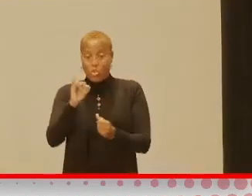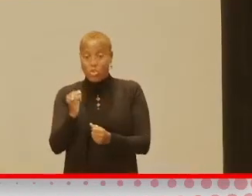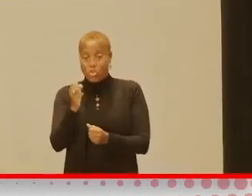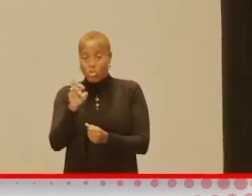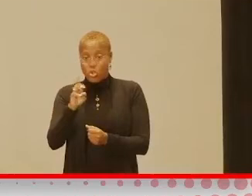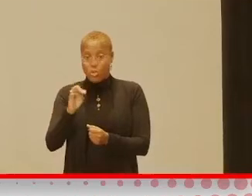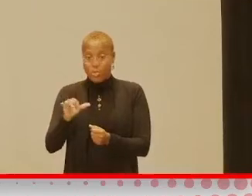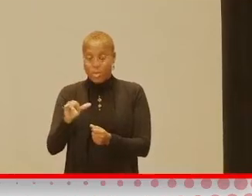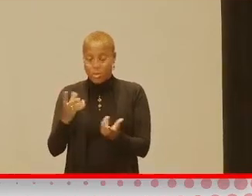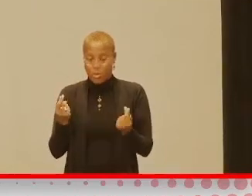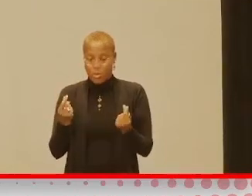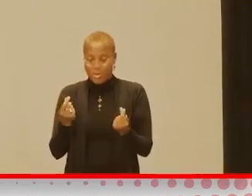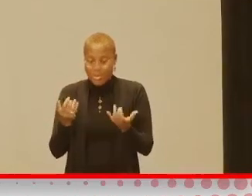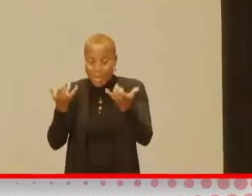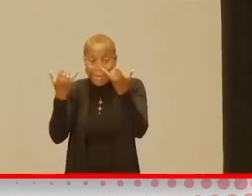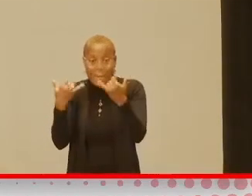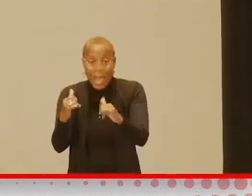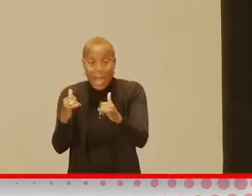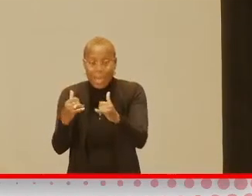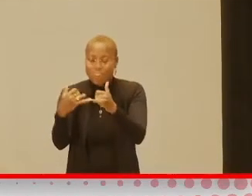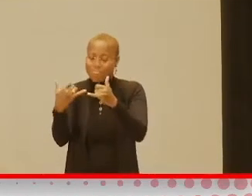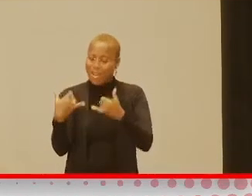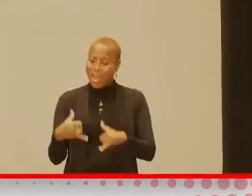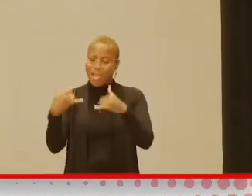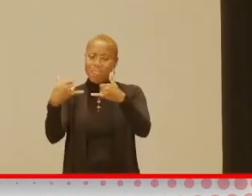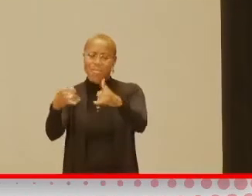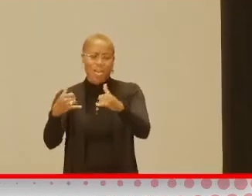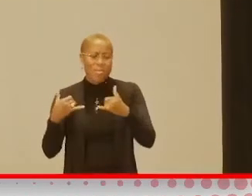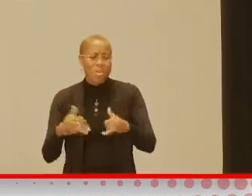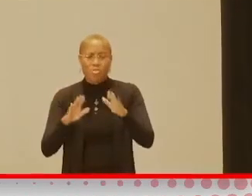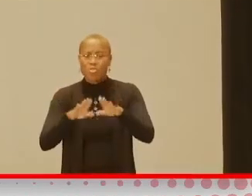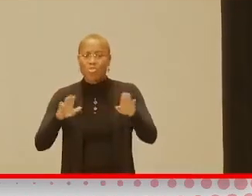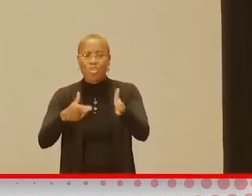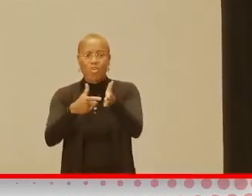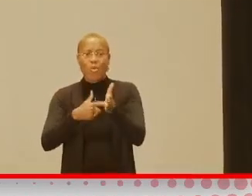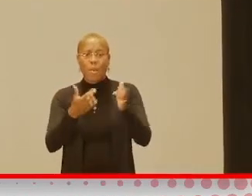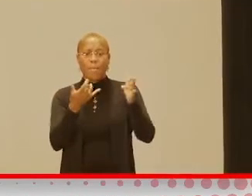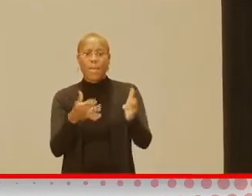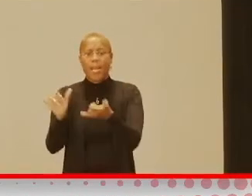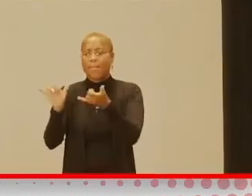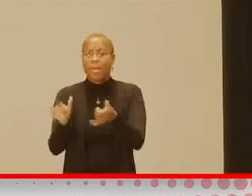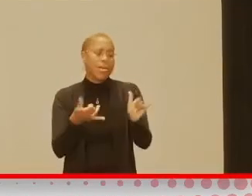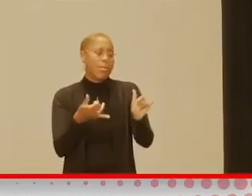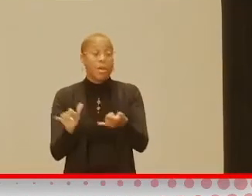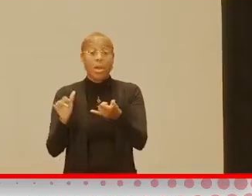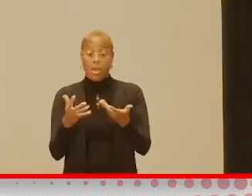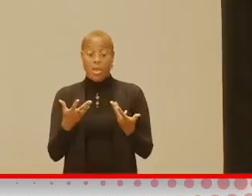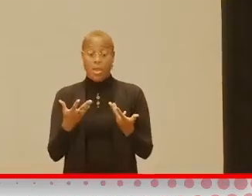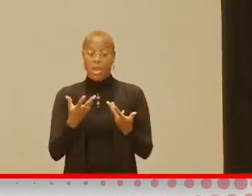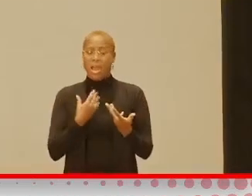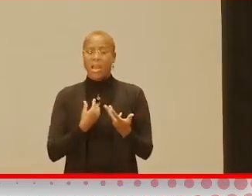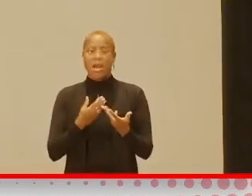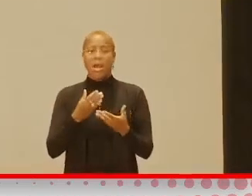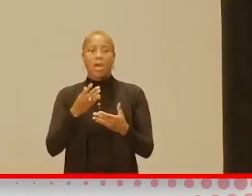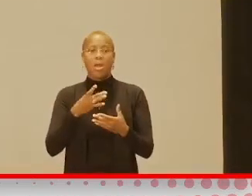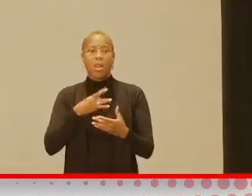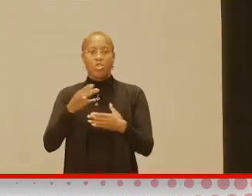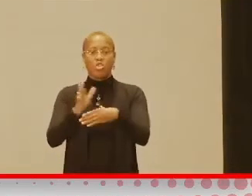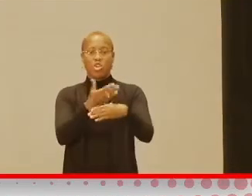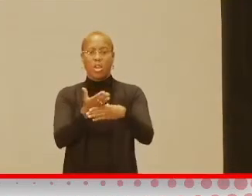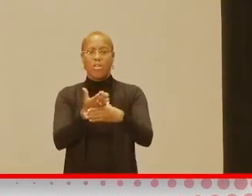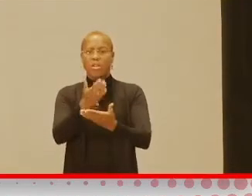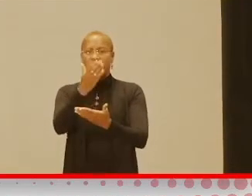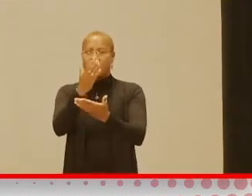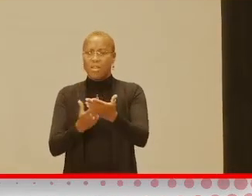to play, right? Children have to play. And I like to share this because it seems so simple to some of us that